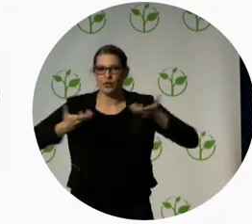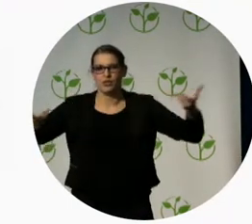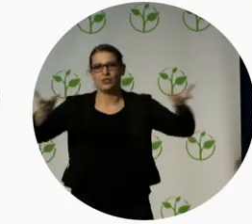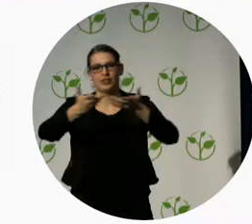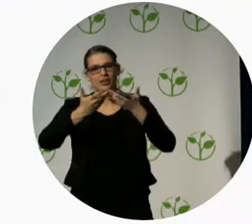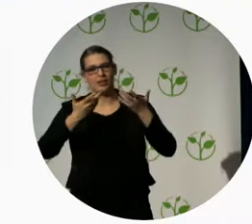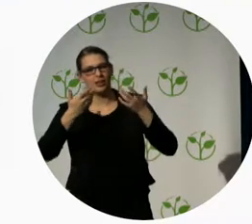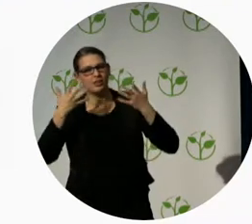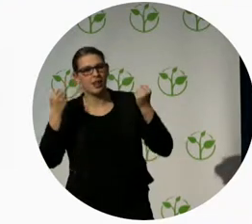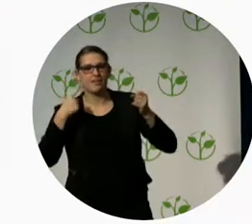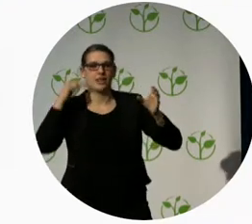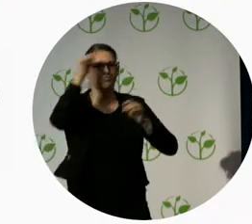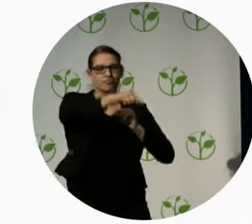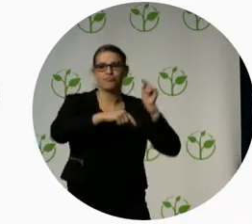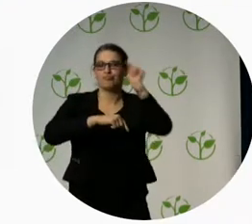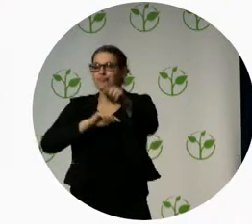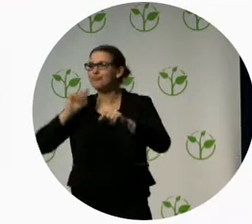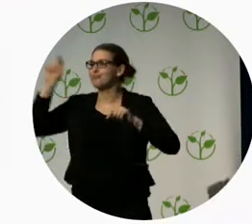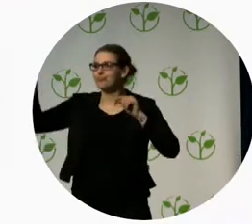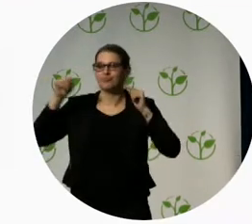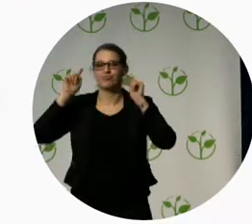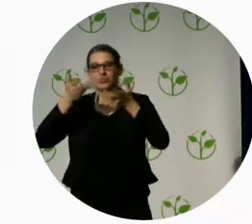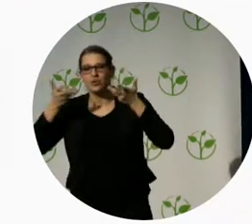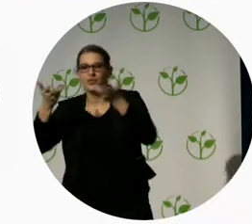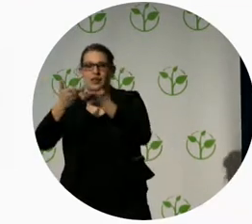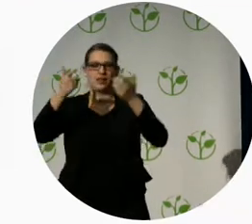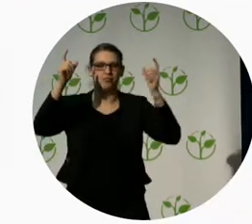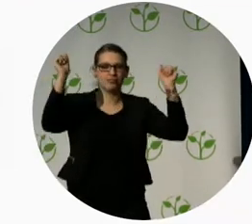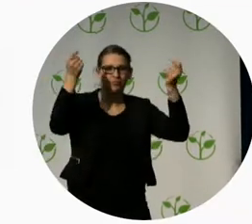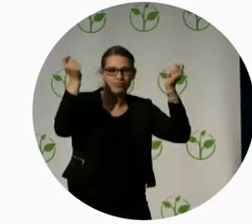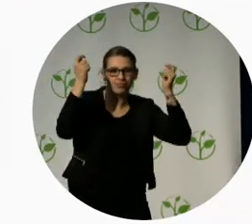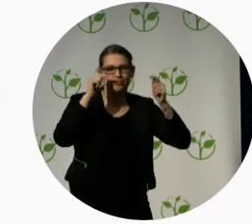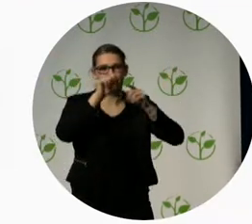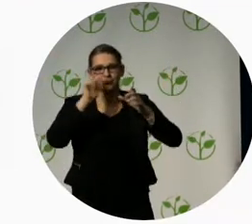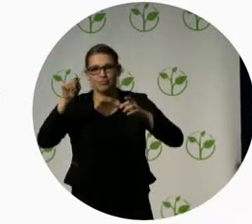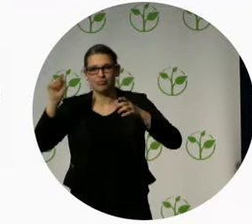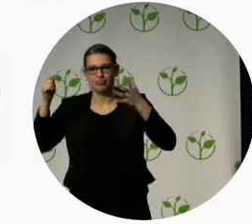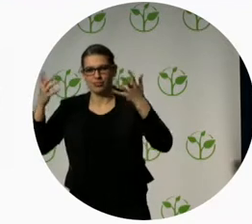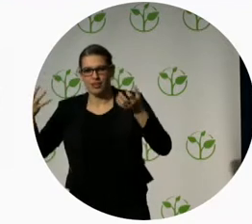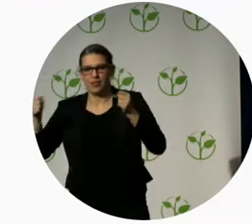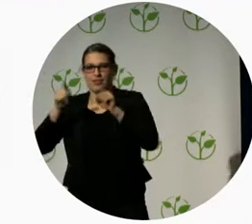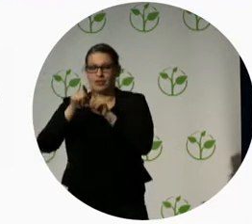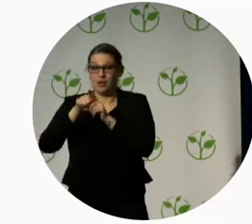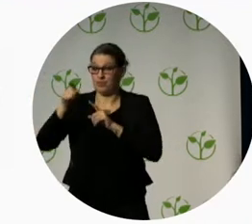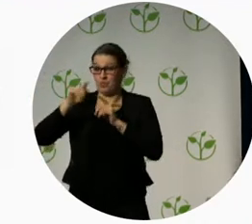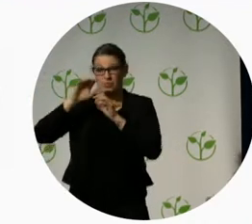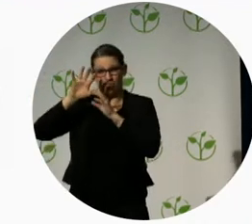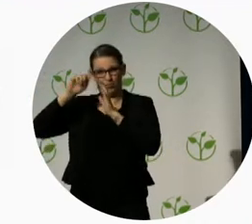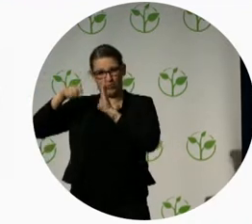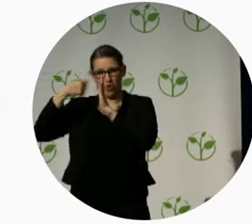disability represented. But I only think at the Xero Project we really see kind of the whole world, which is just a fabulous experience for me.